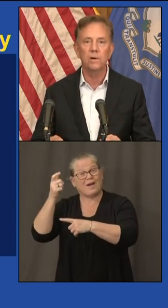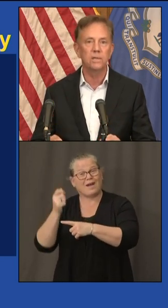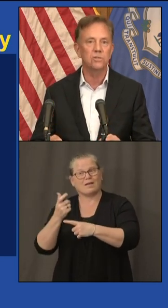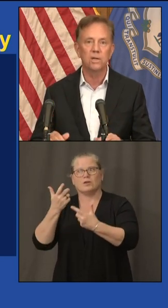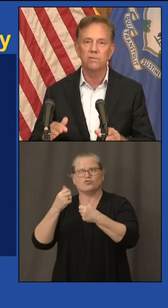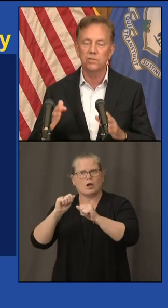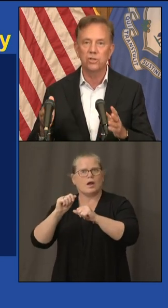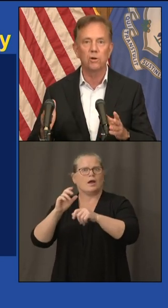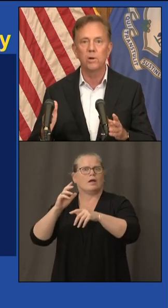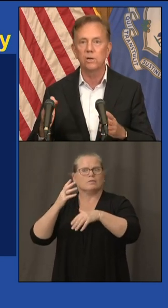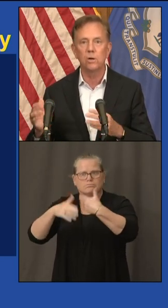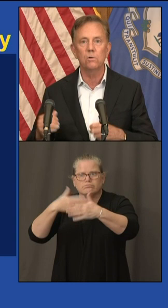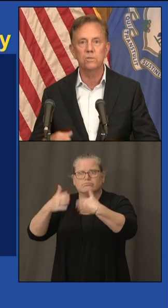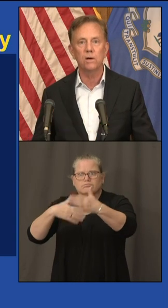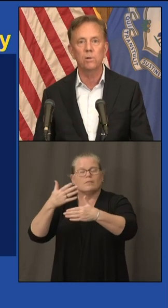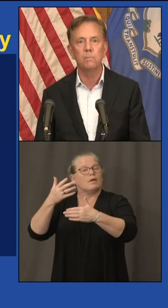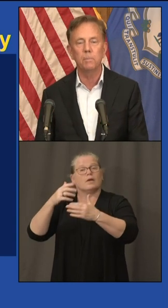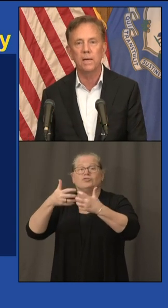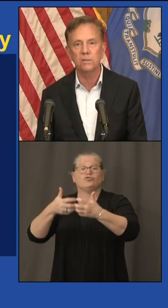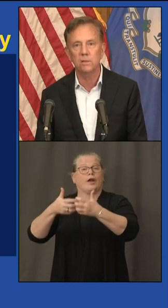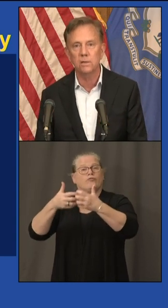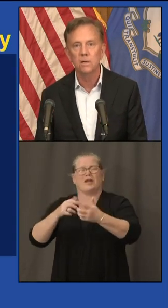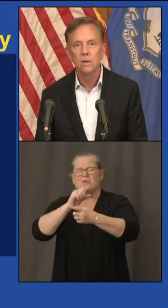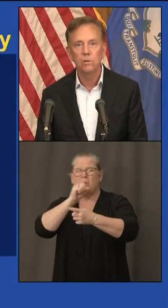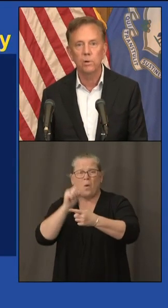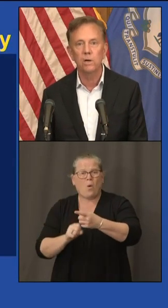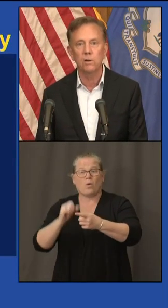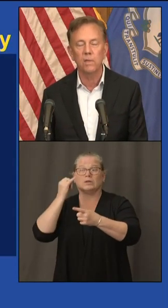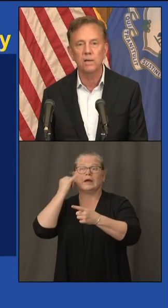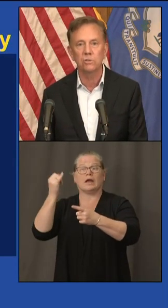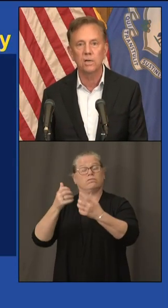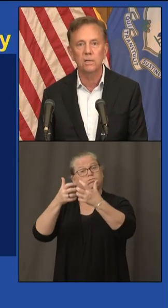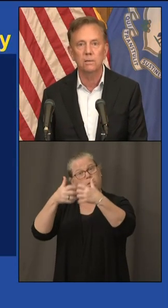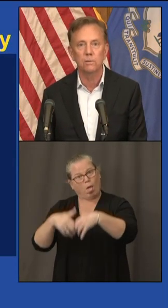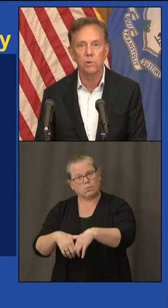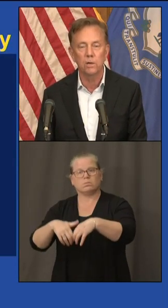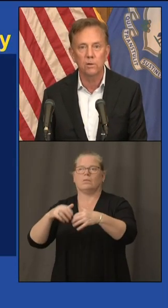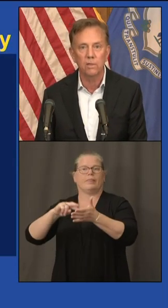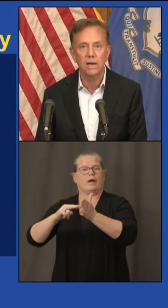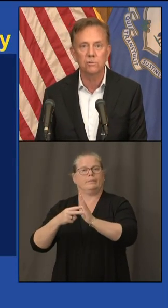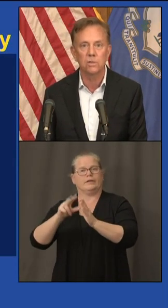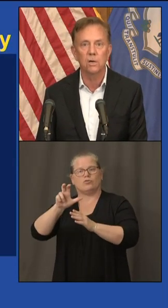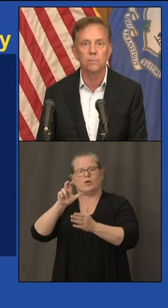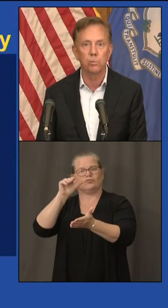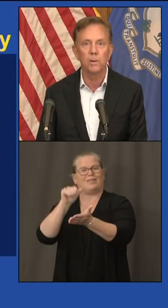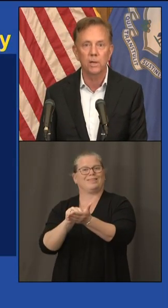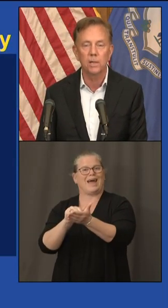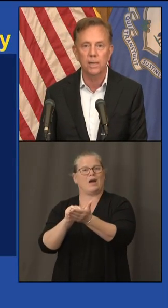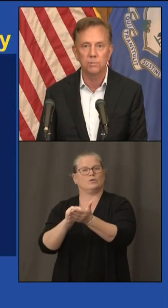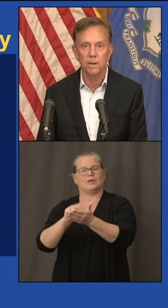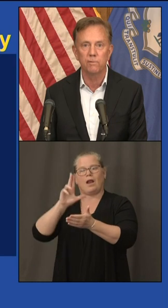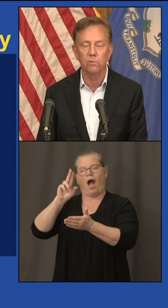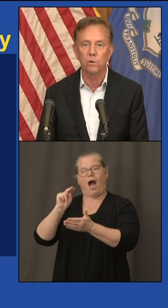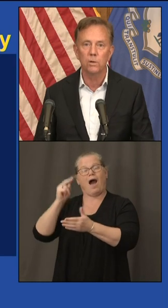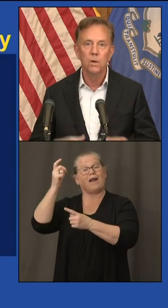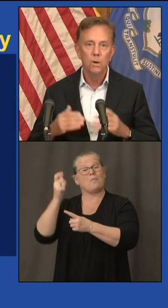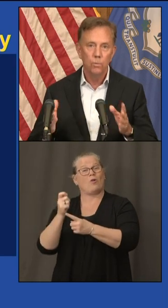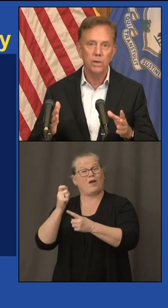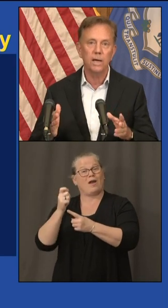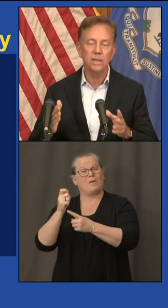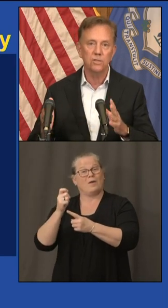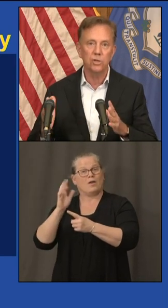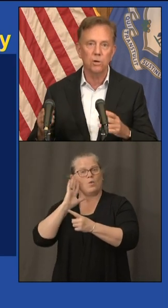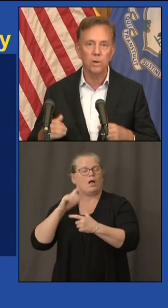now and he said if this generator goes that will impact uh 300 000 300 000 unemployment claims coming forward